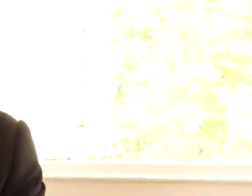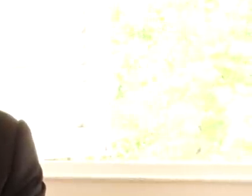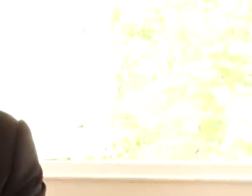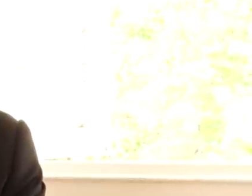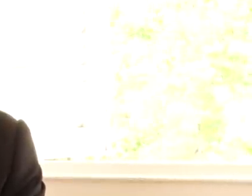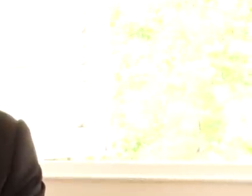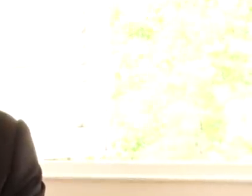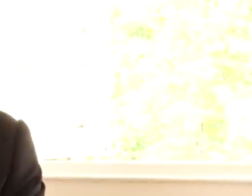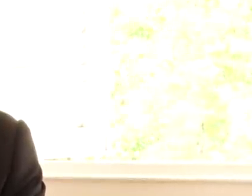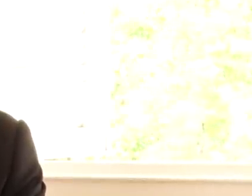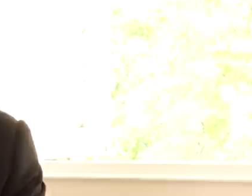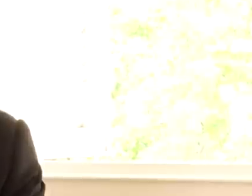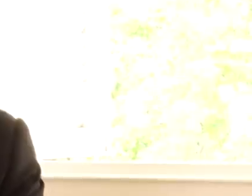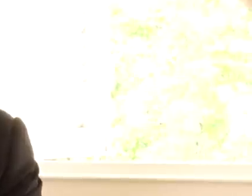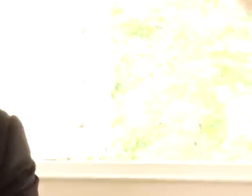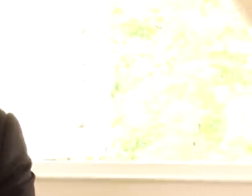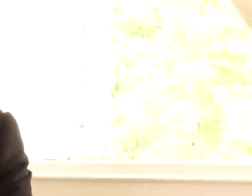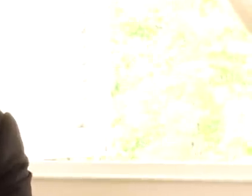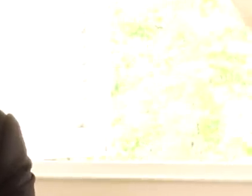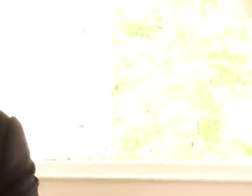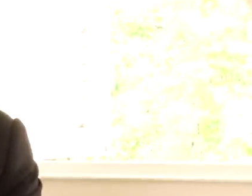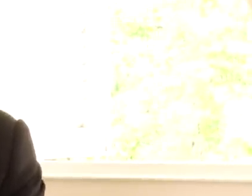yours, Dr. Adana Grandison.